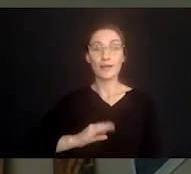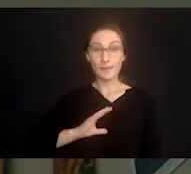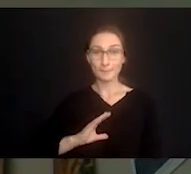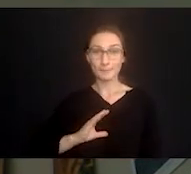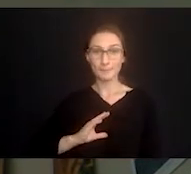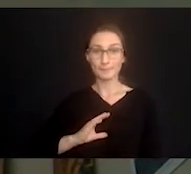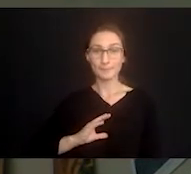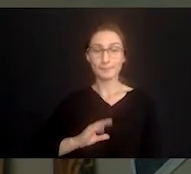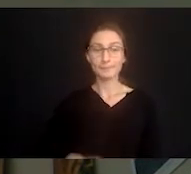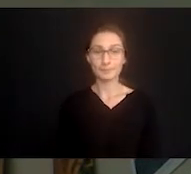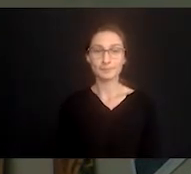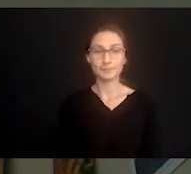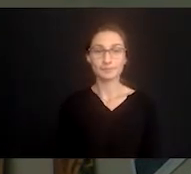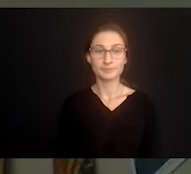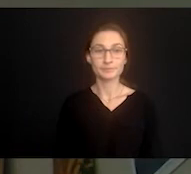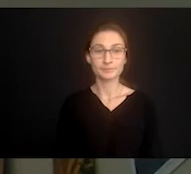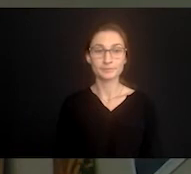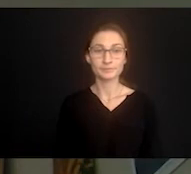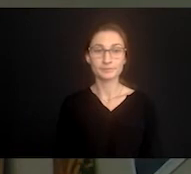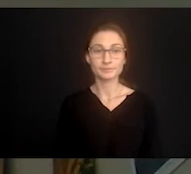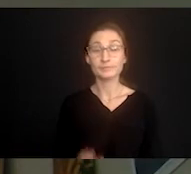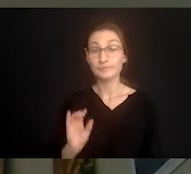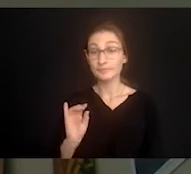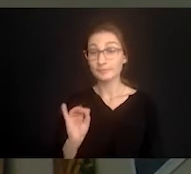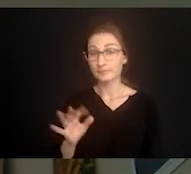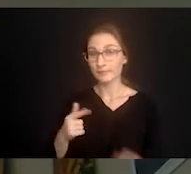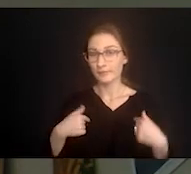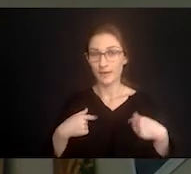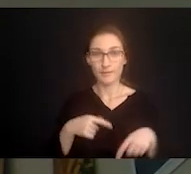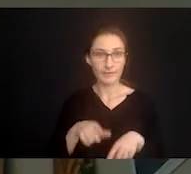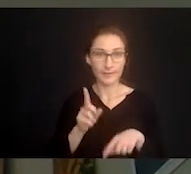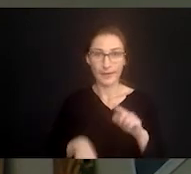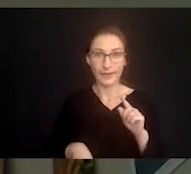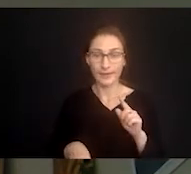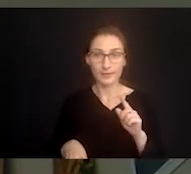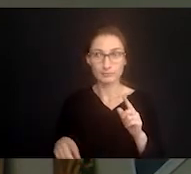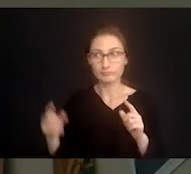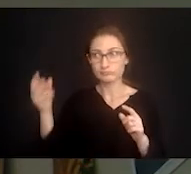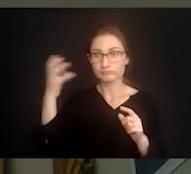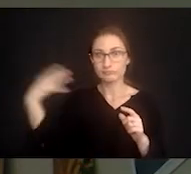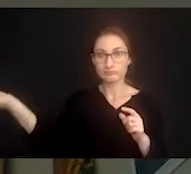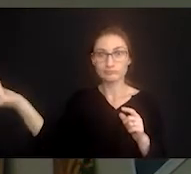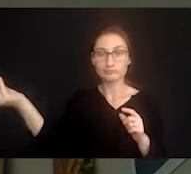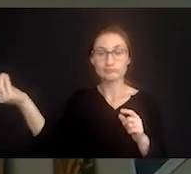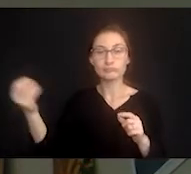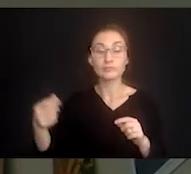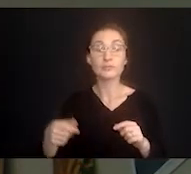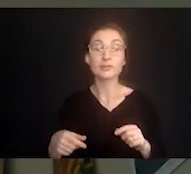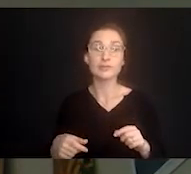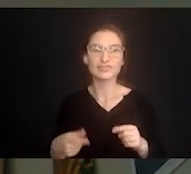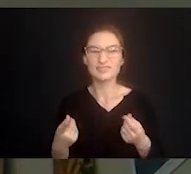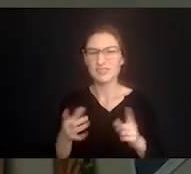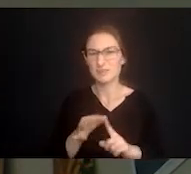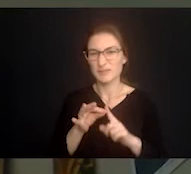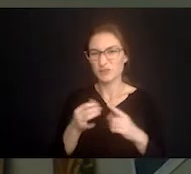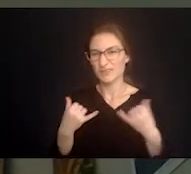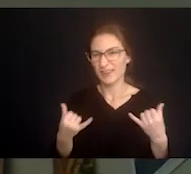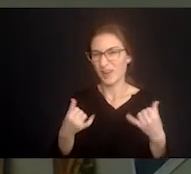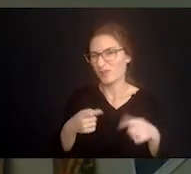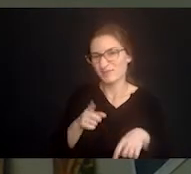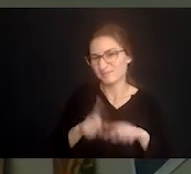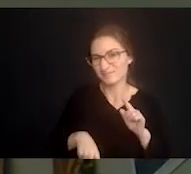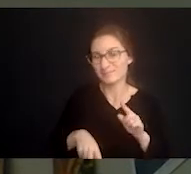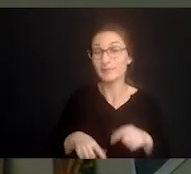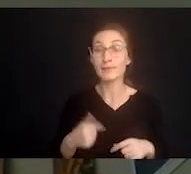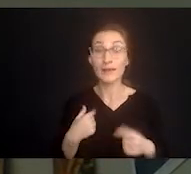for those times that we can't I can't get away especially now anymore I try to think in terms of